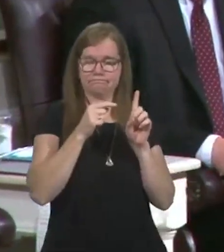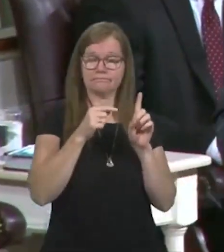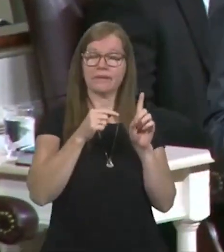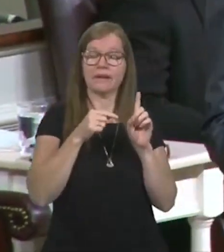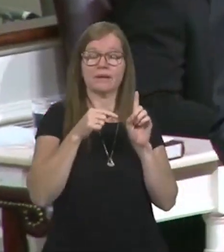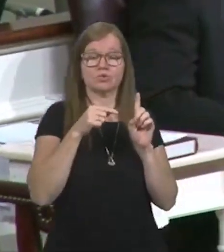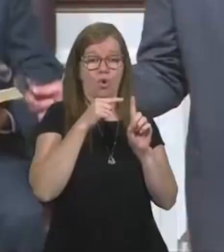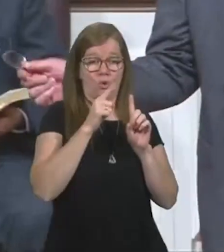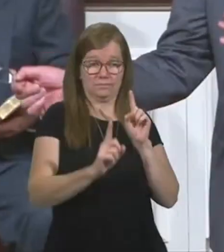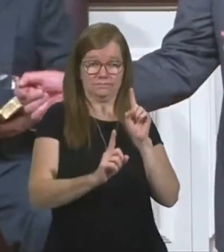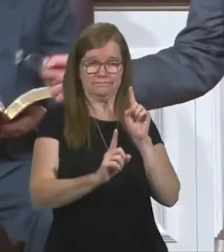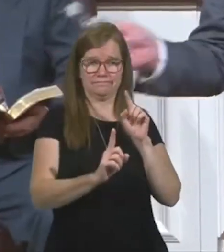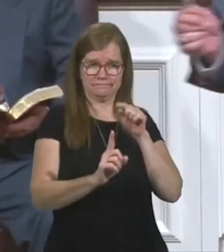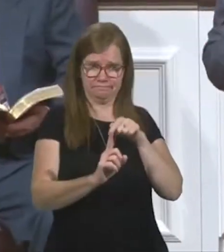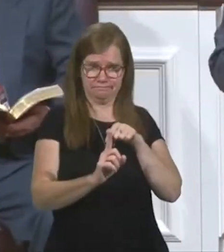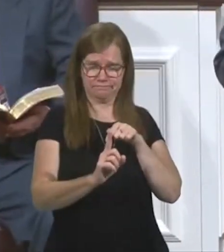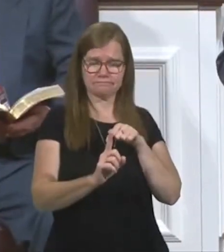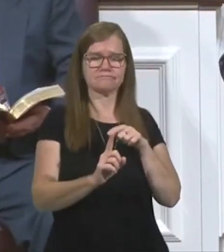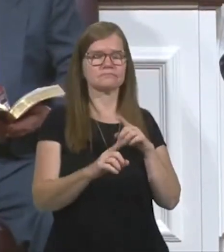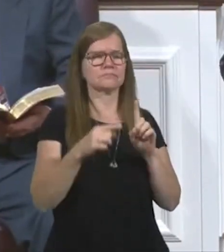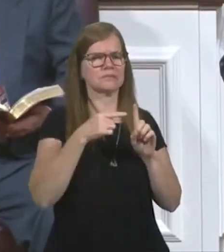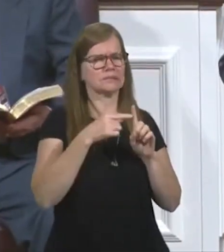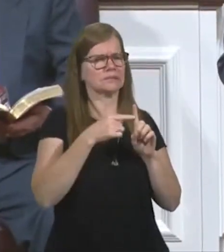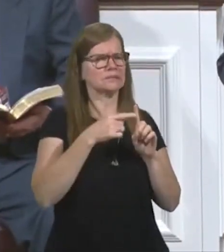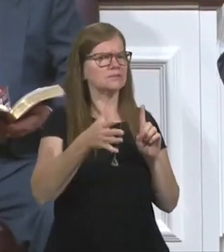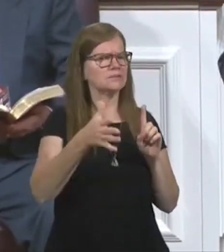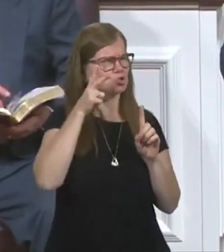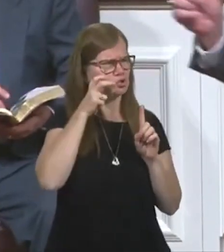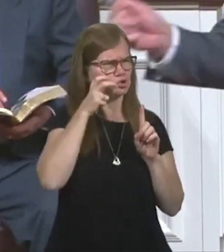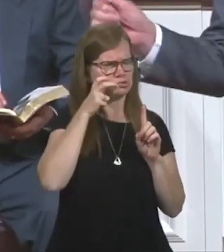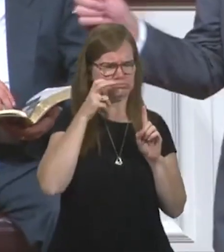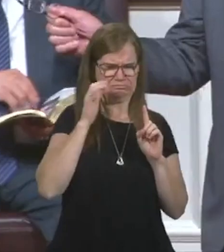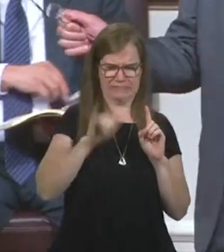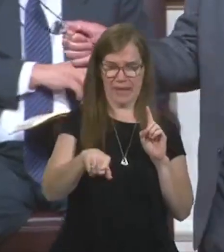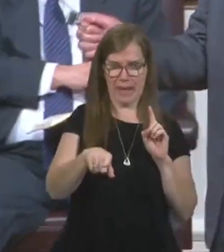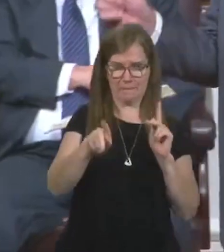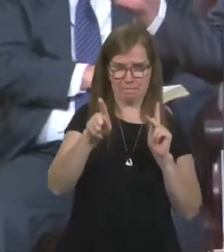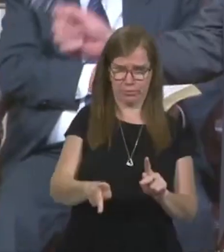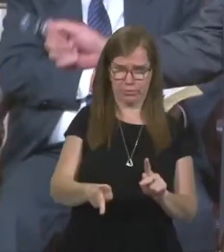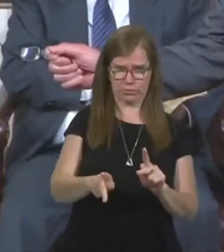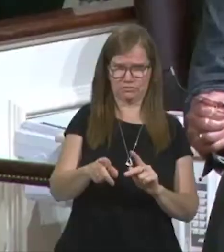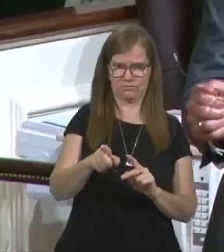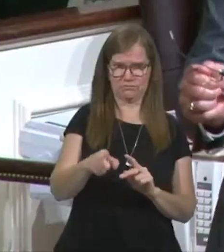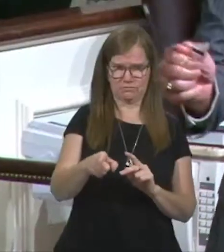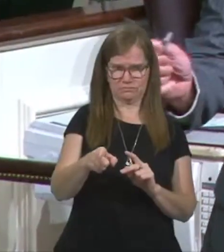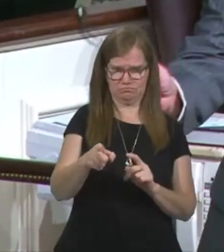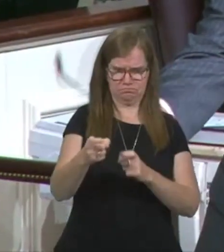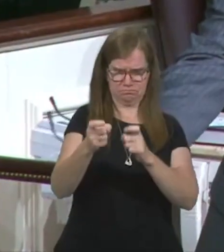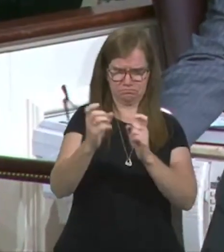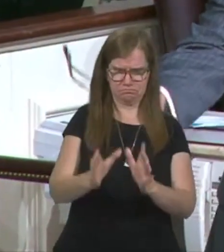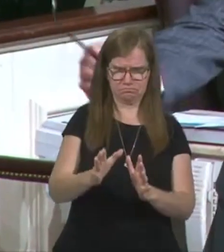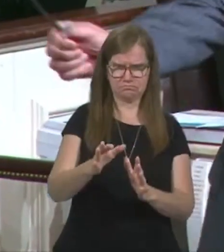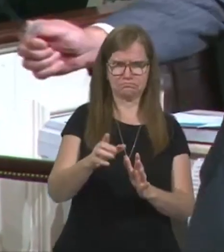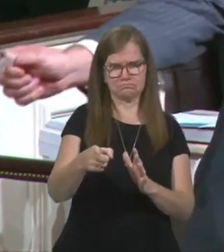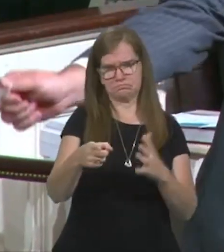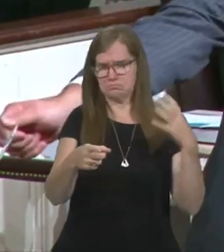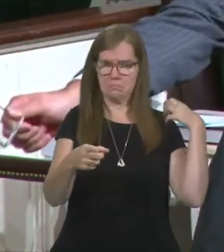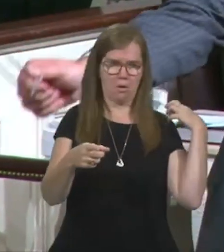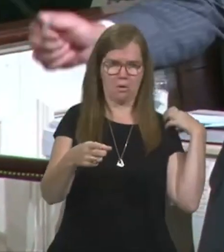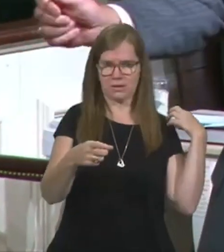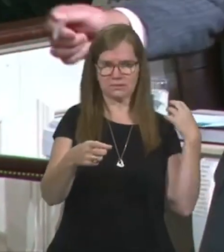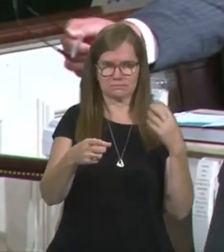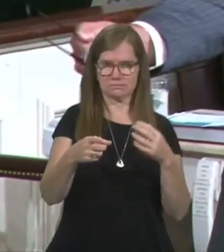was one of his stewards. But word had gotten back to the rich man that this particular foreman, boss,